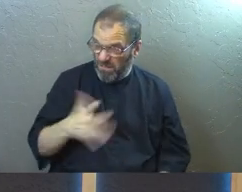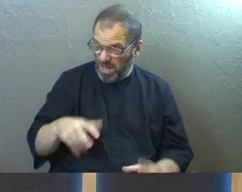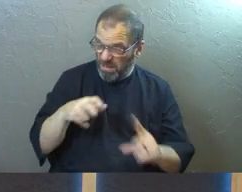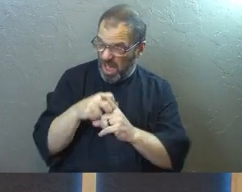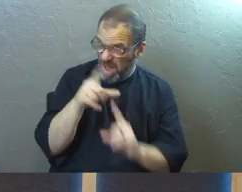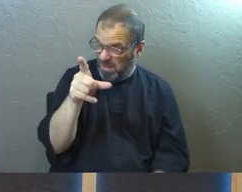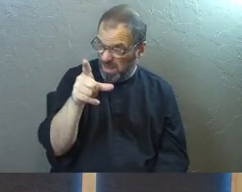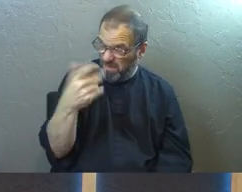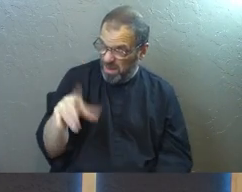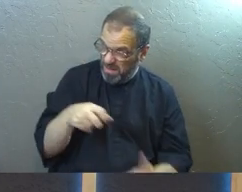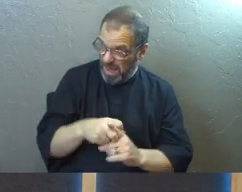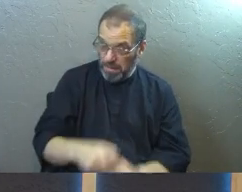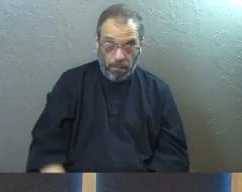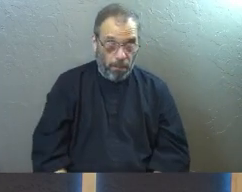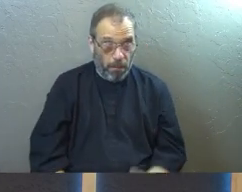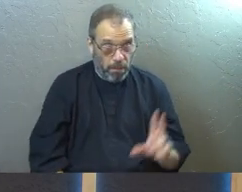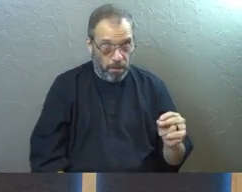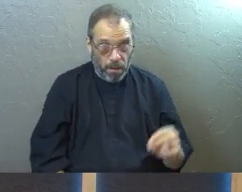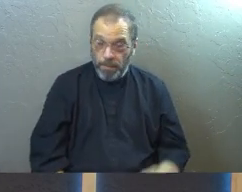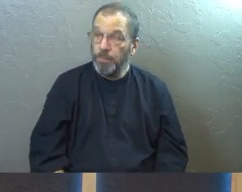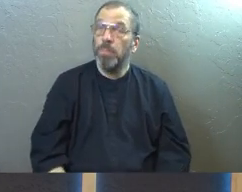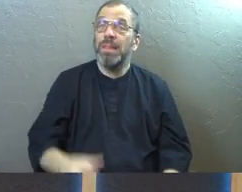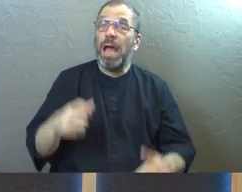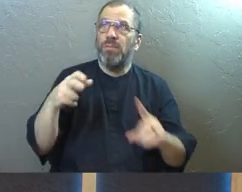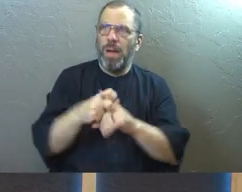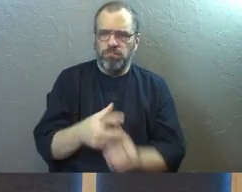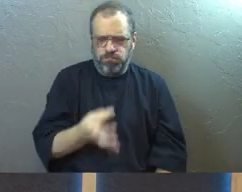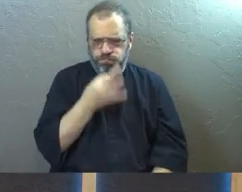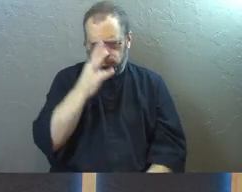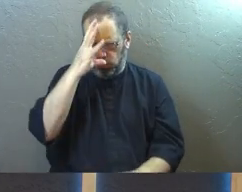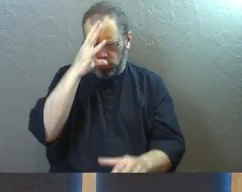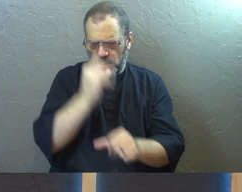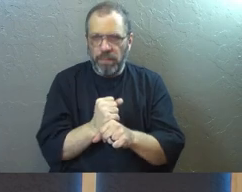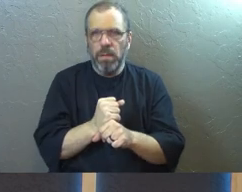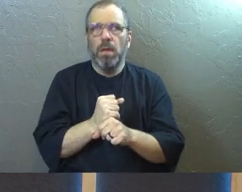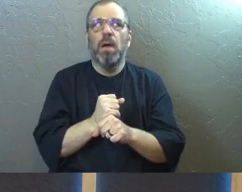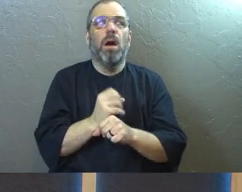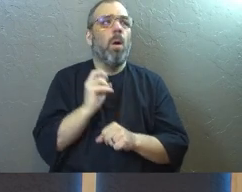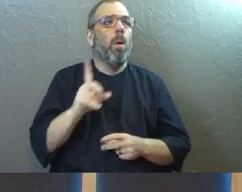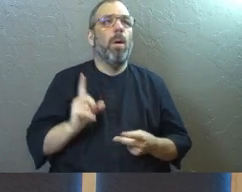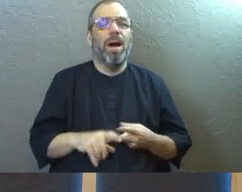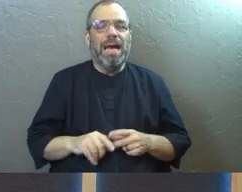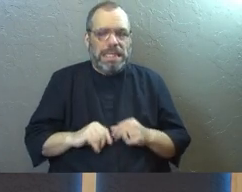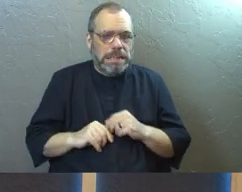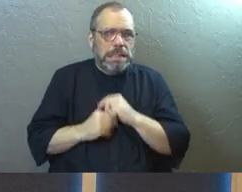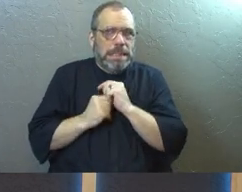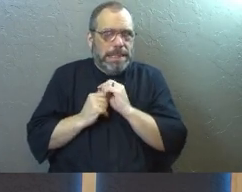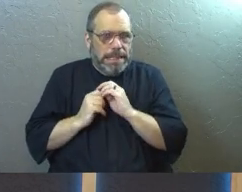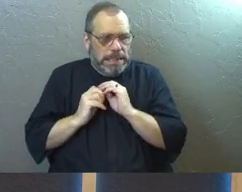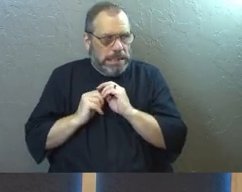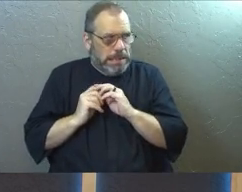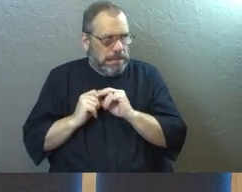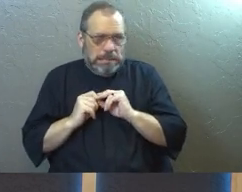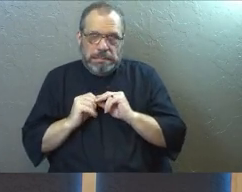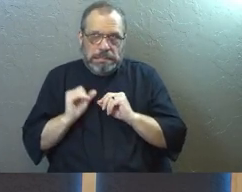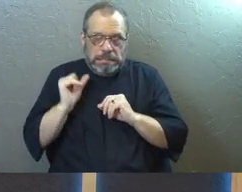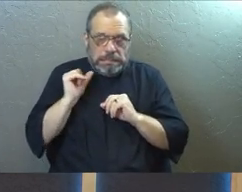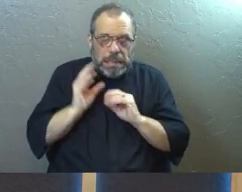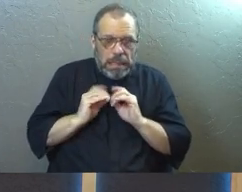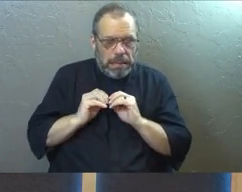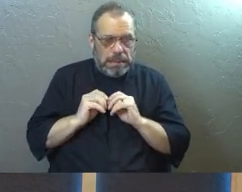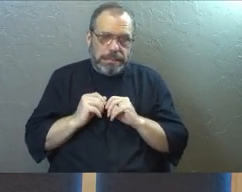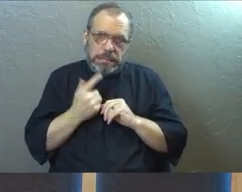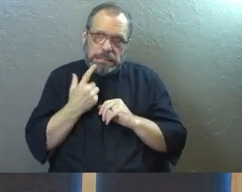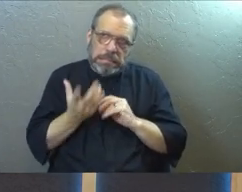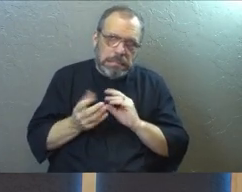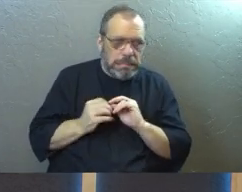asked God? And have you asked God with boldness and confidence? Or have you kind of wiggled your way through and kind of said some